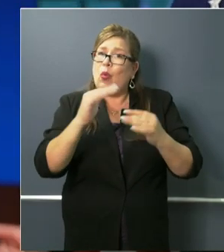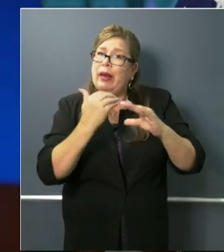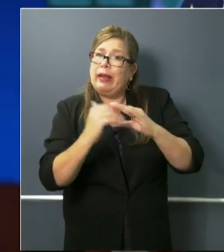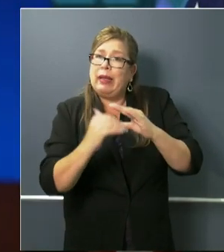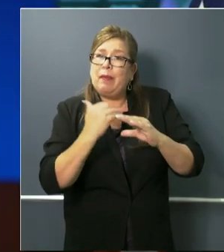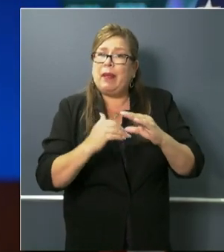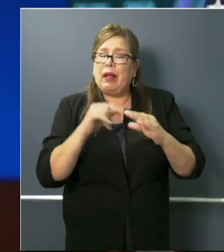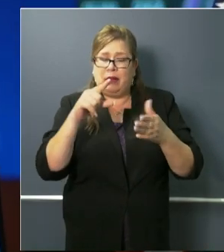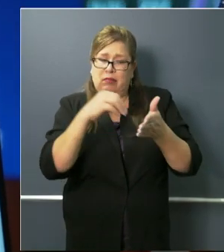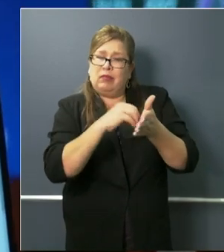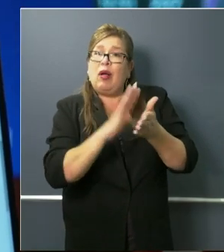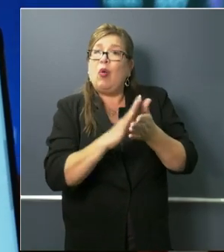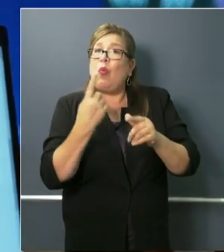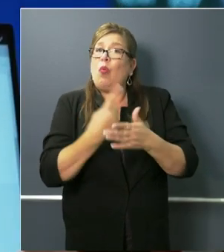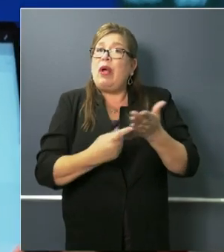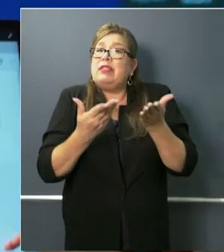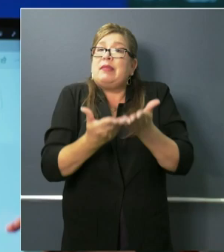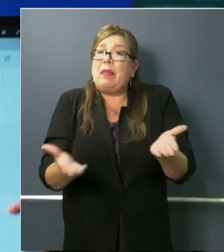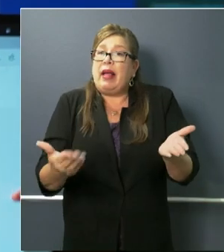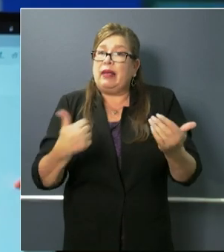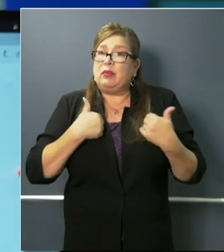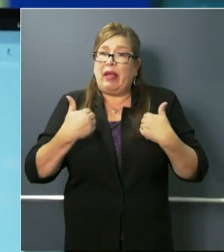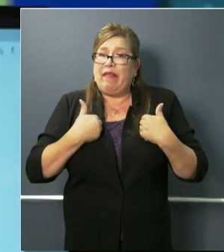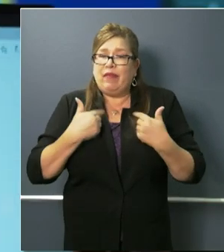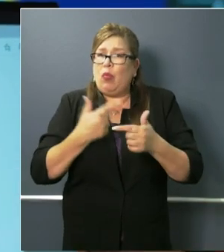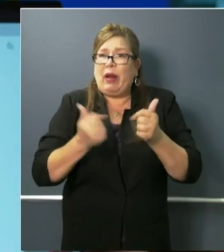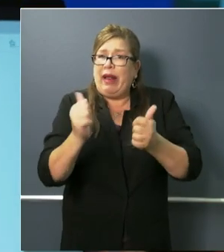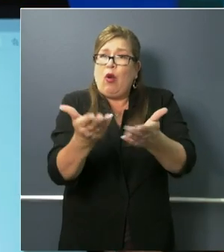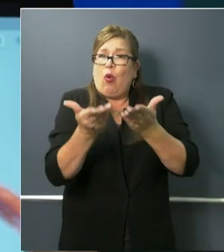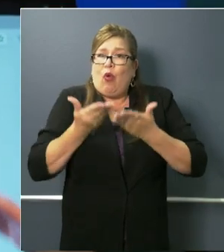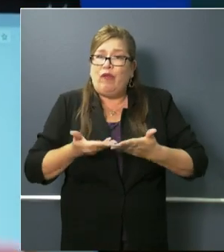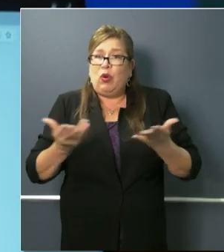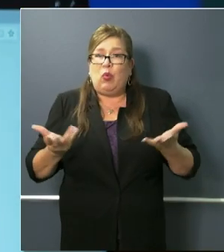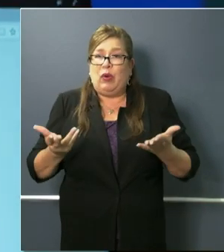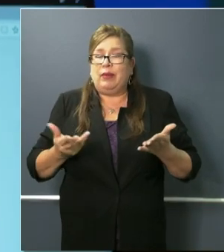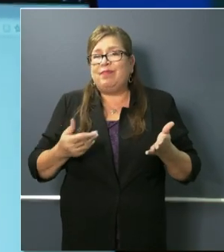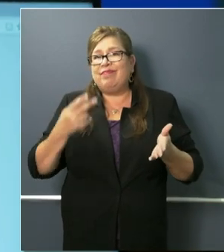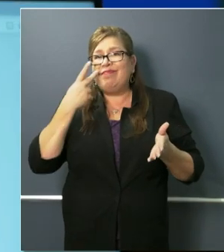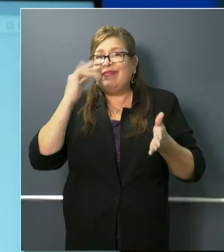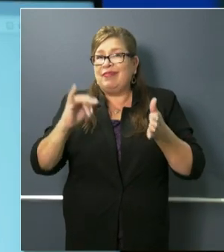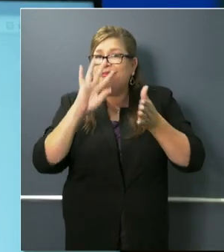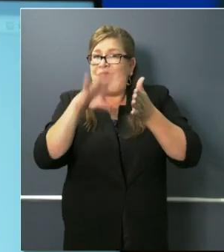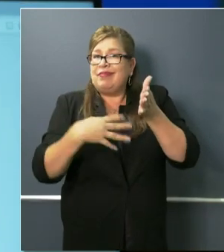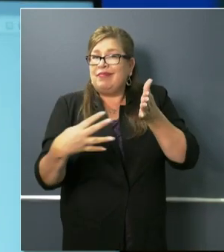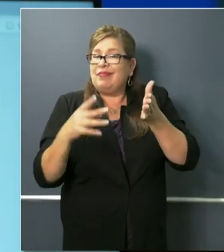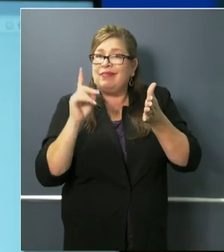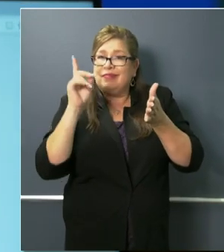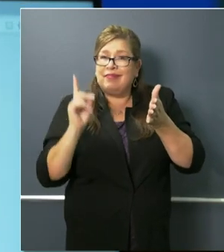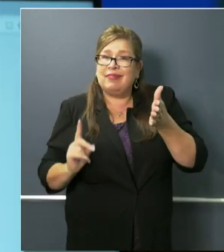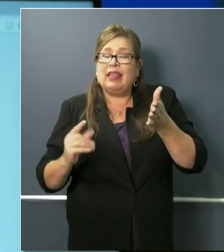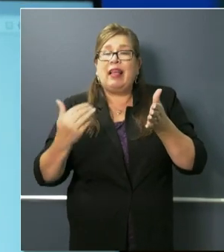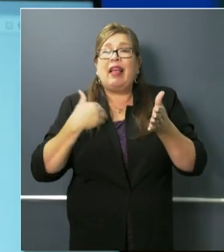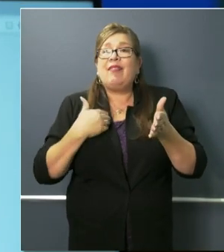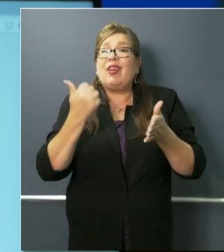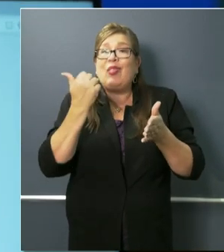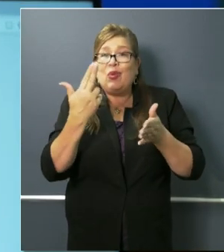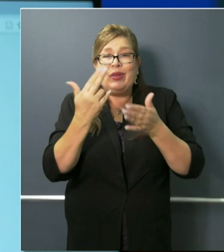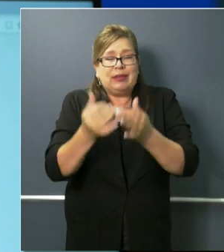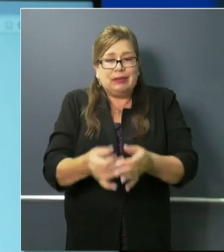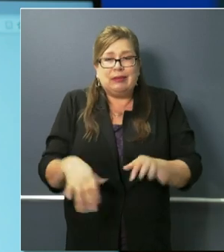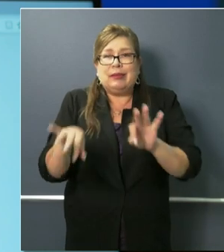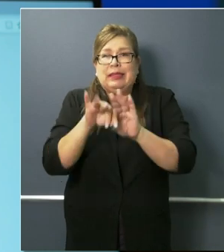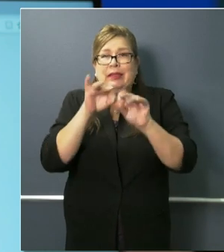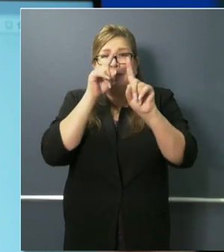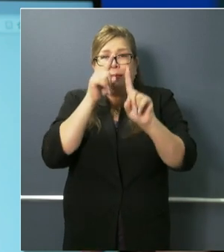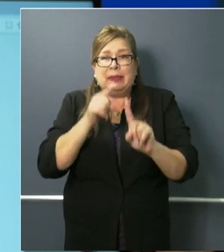resources they may be offering. You can see just from this specific sheet, we have 13 critical areas for